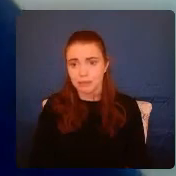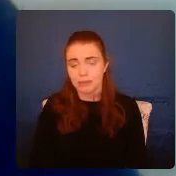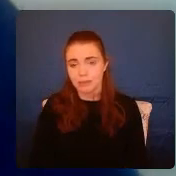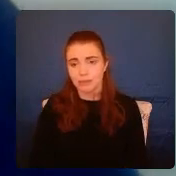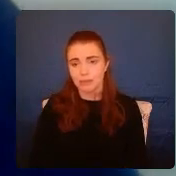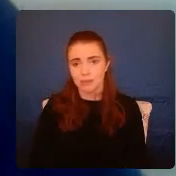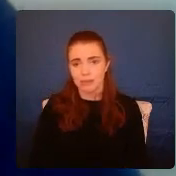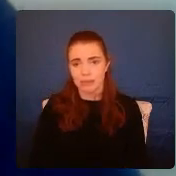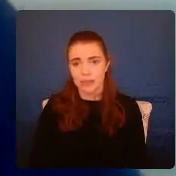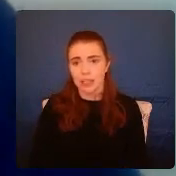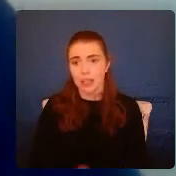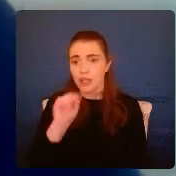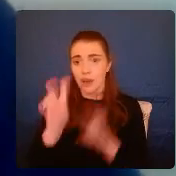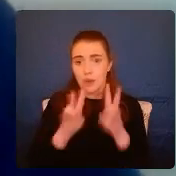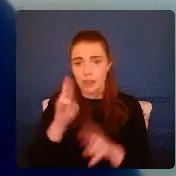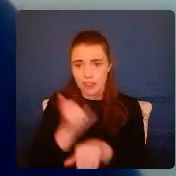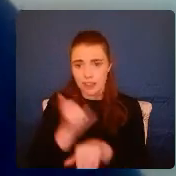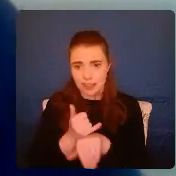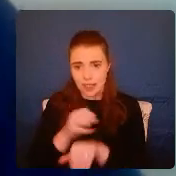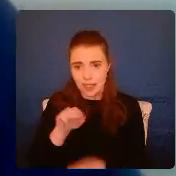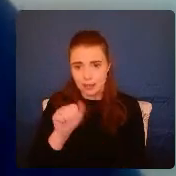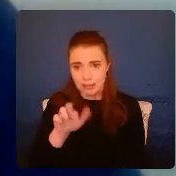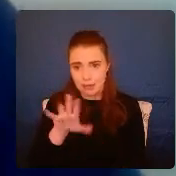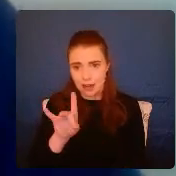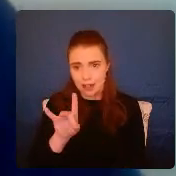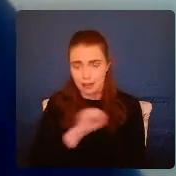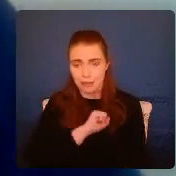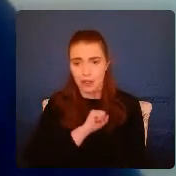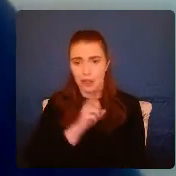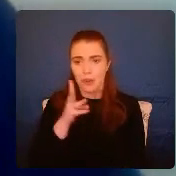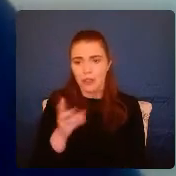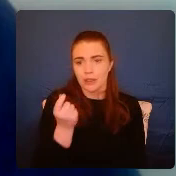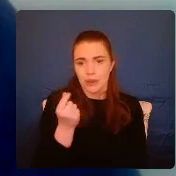We don't have any questions yet, Mark. I'm sure there might be some coming through.